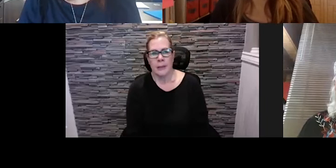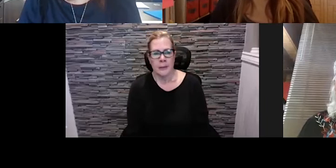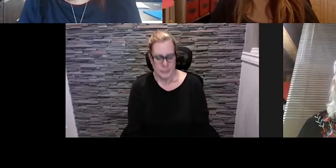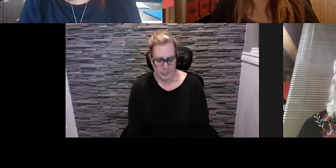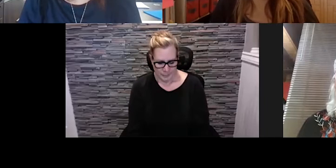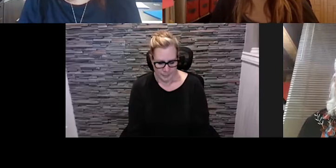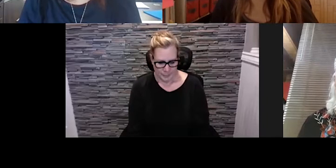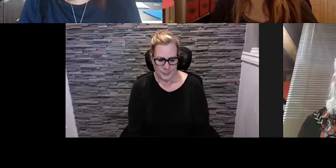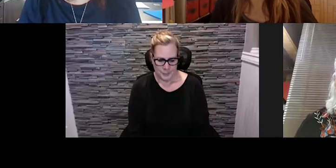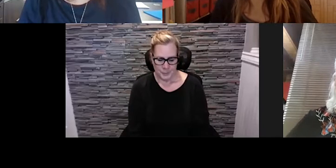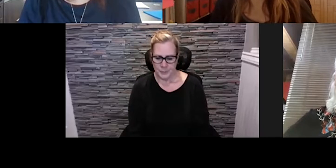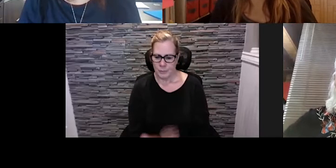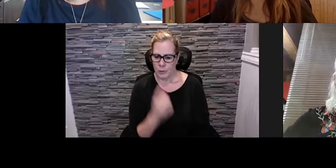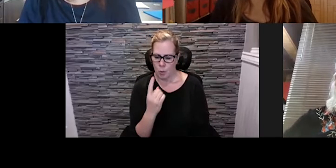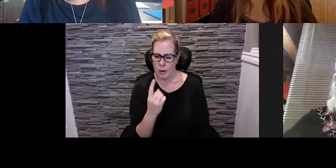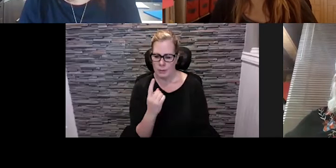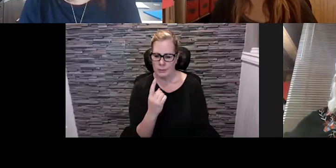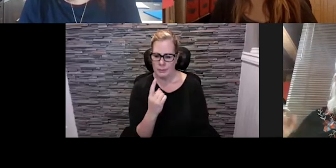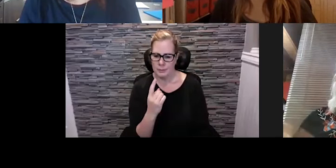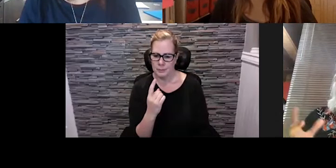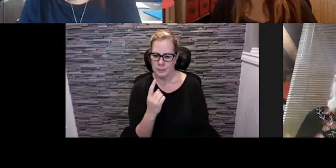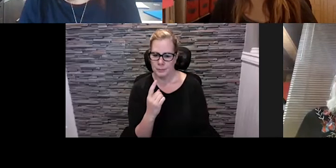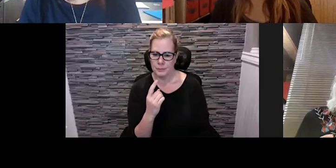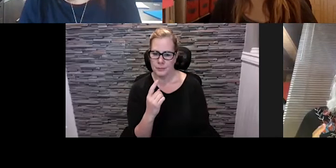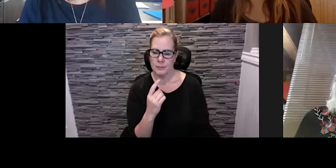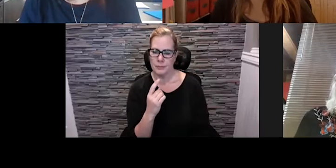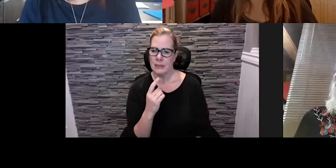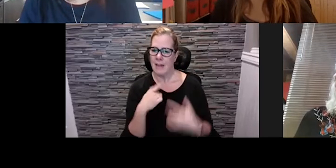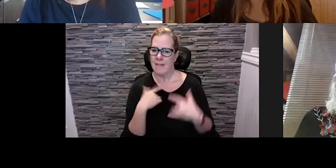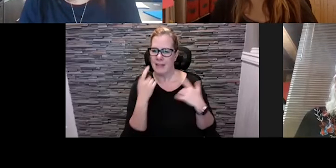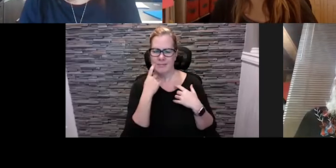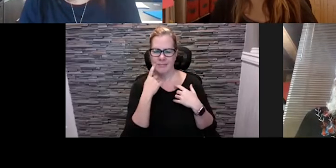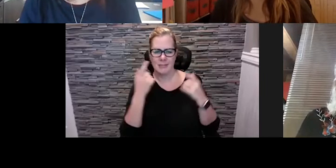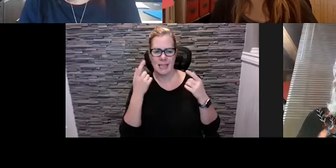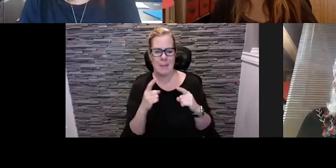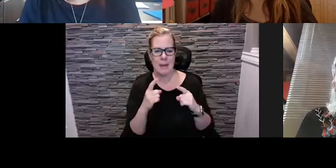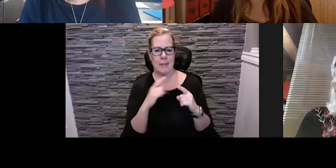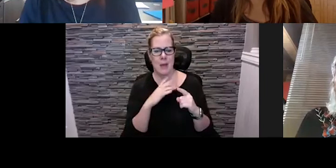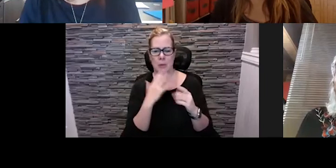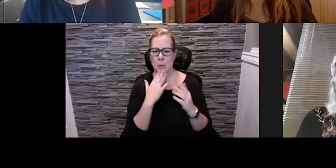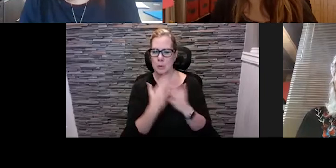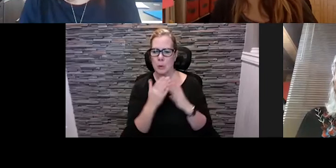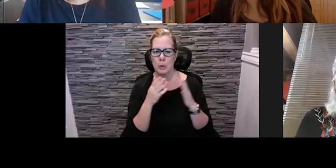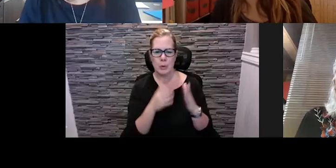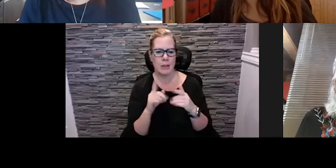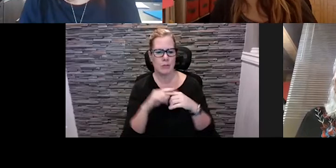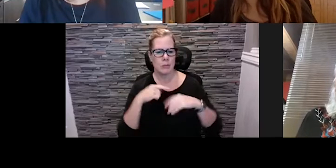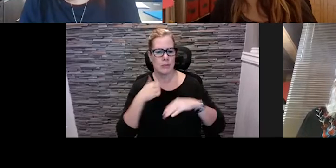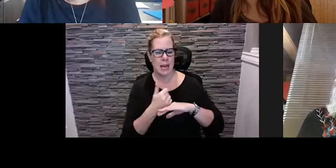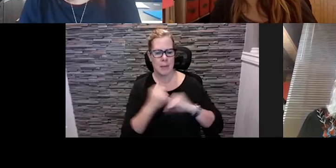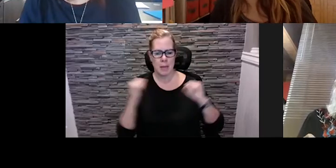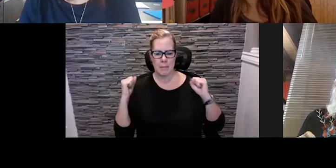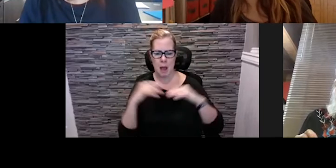tell this drive-in that was a way to really come together and find a mechanism to create a safe space for people to come to